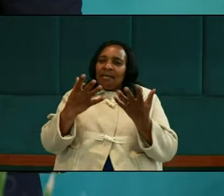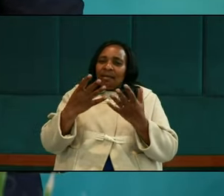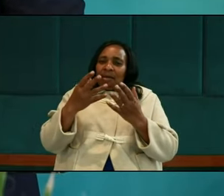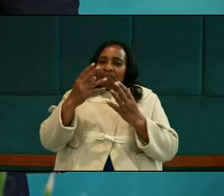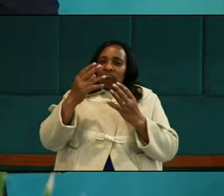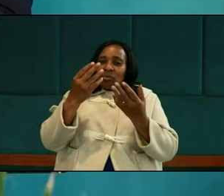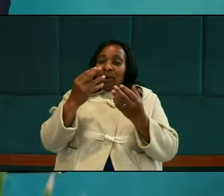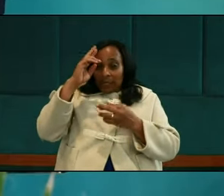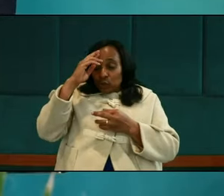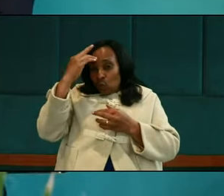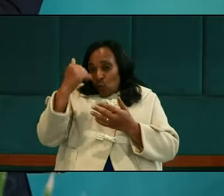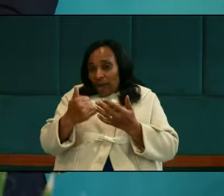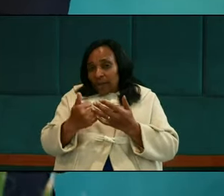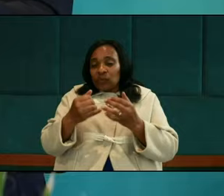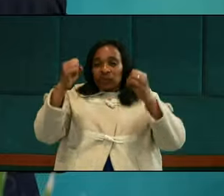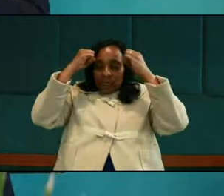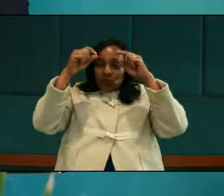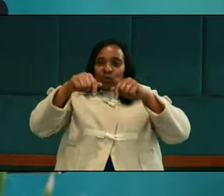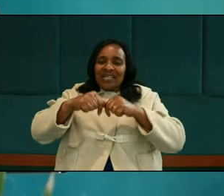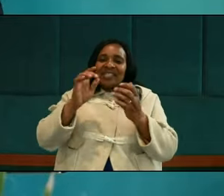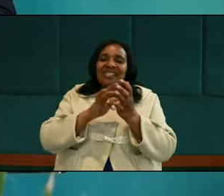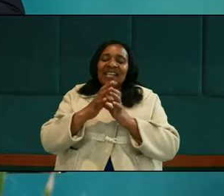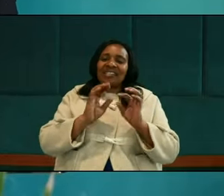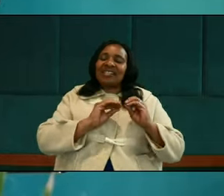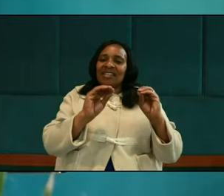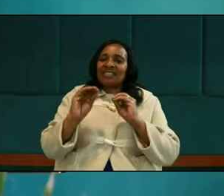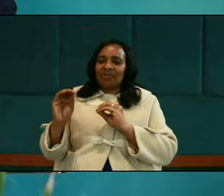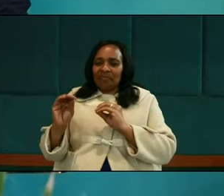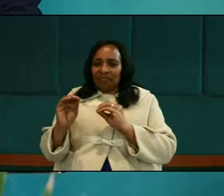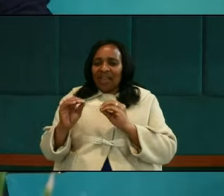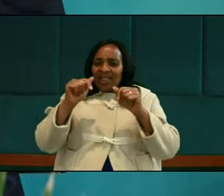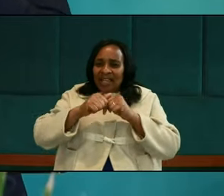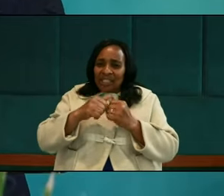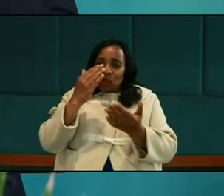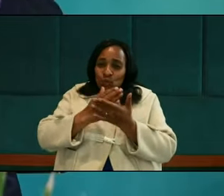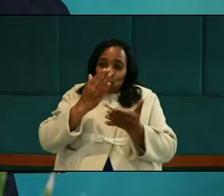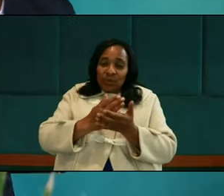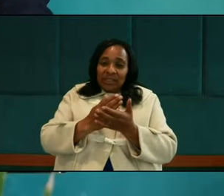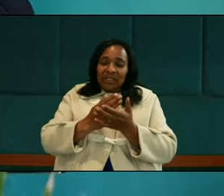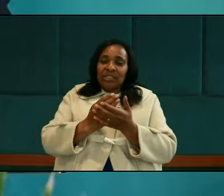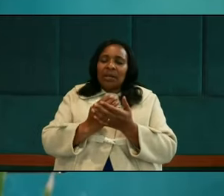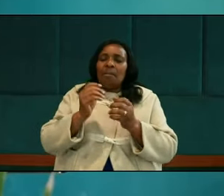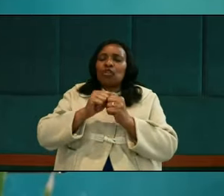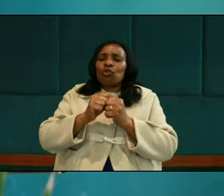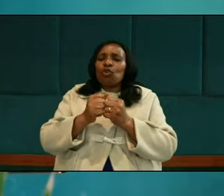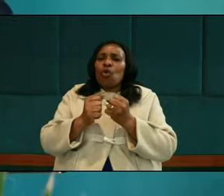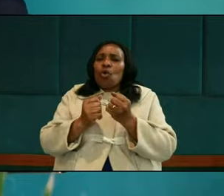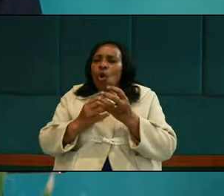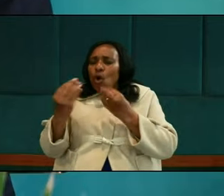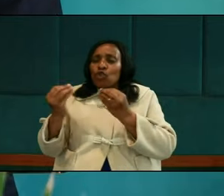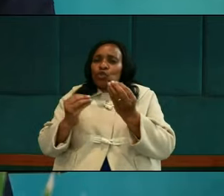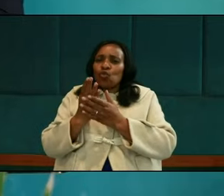studying today, is actually Jesus' teaching. And this beatitude overturns conventional